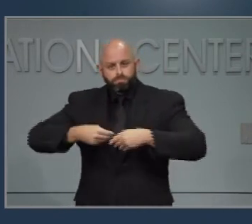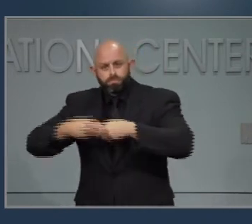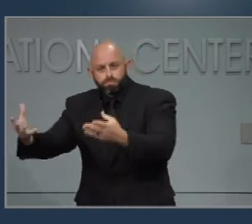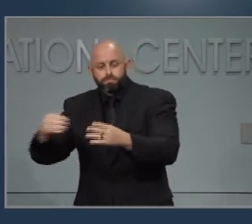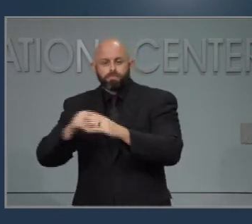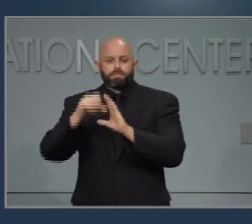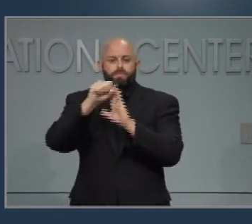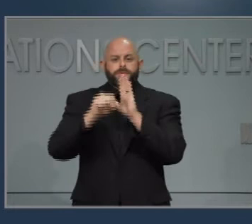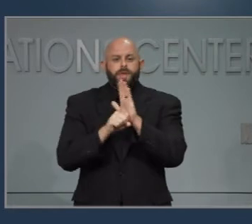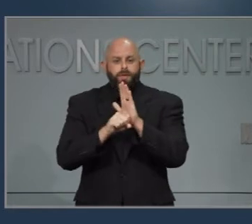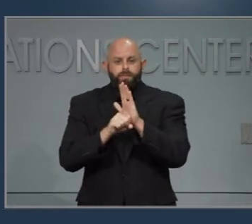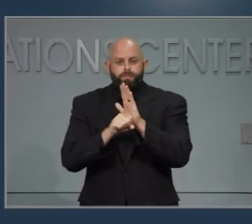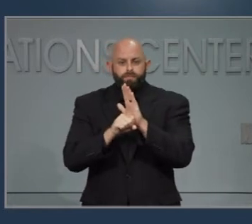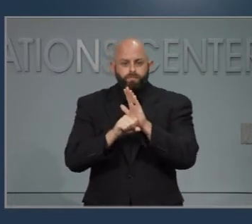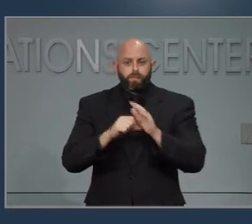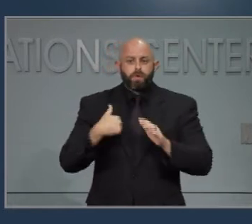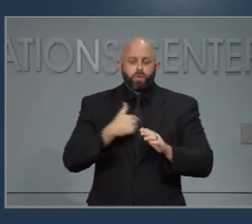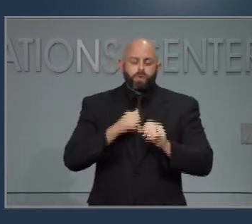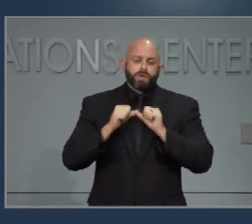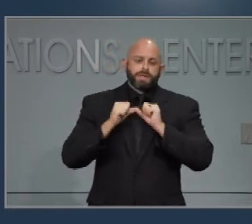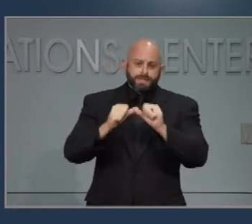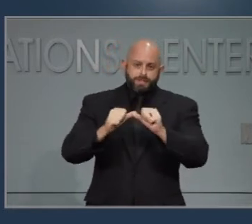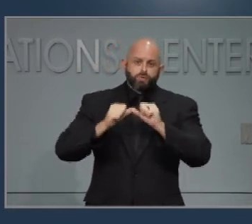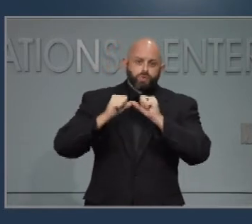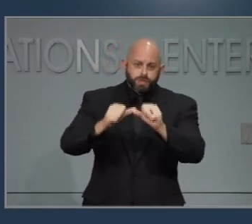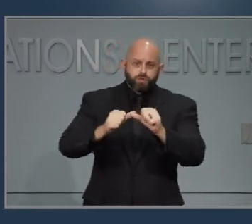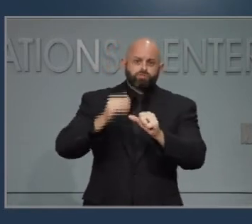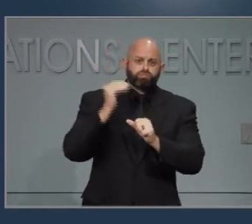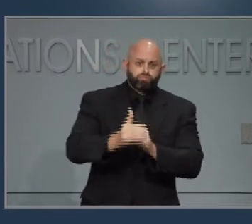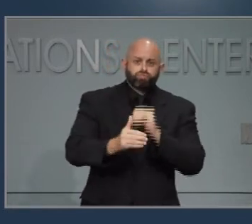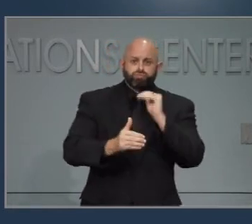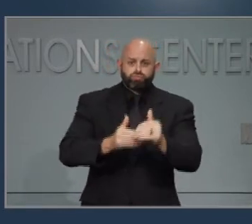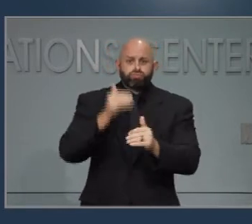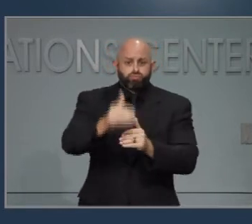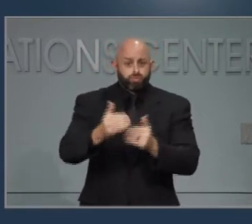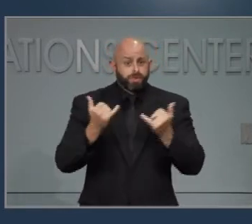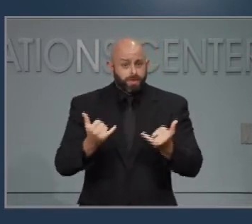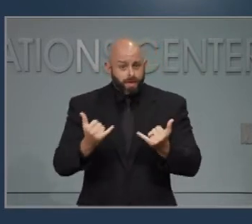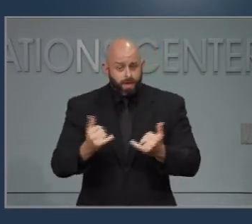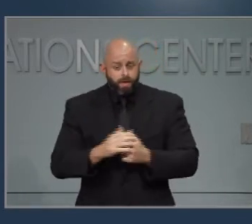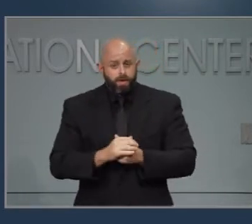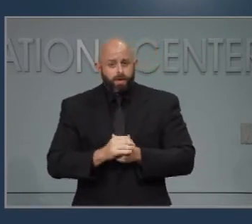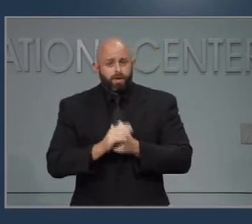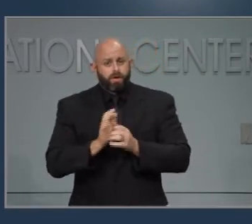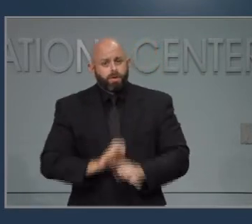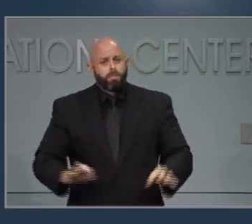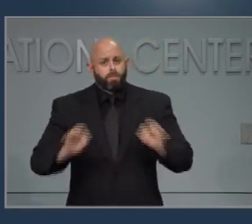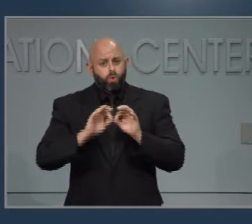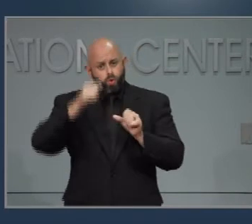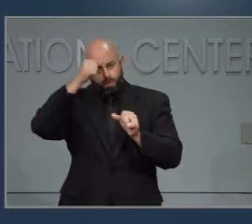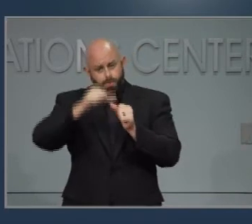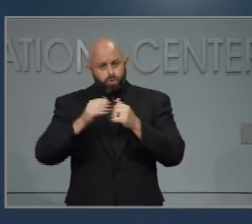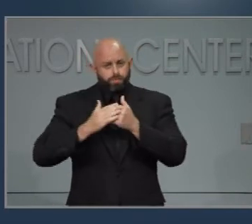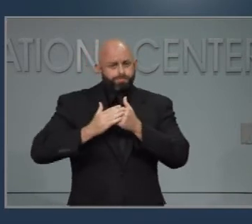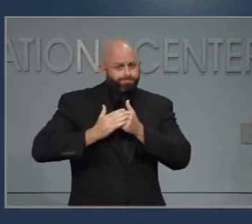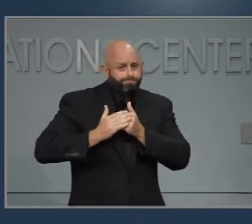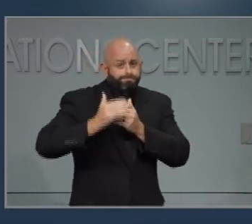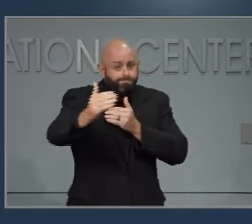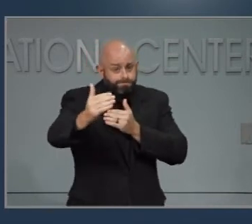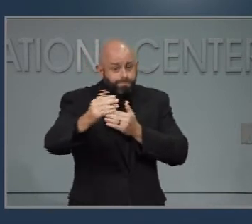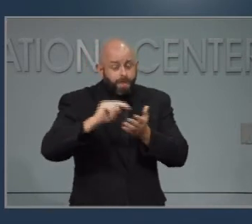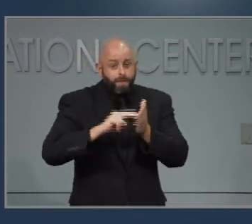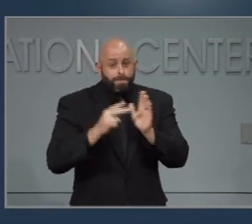we've taken steps forward, as we are going to take some steps forward today, it's important to remember that moving forward doesn't mean